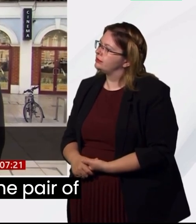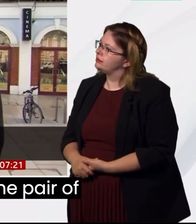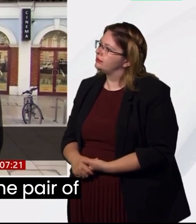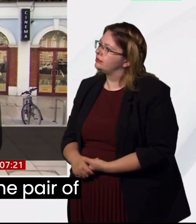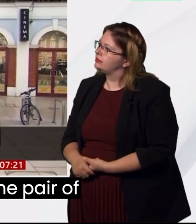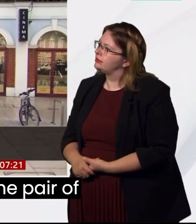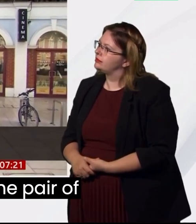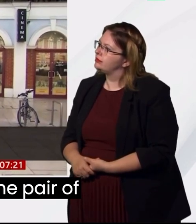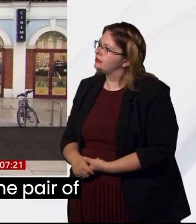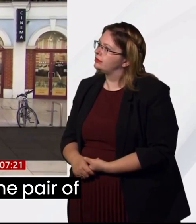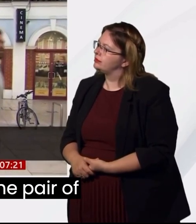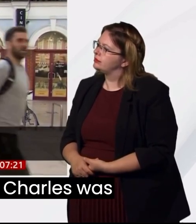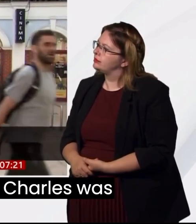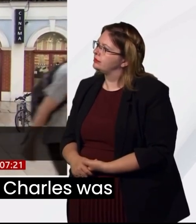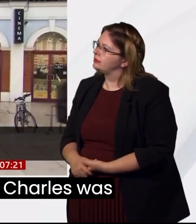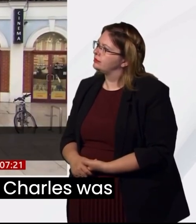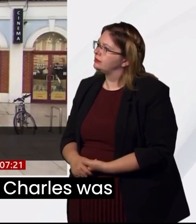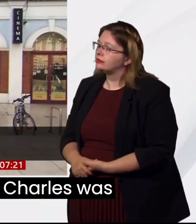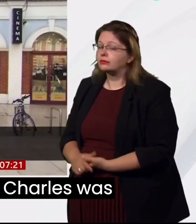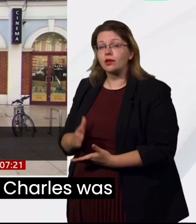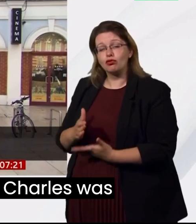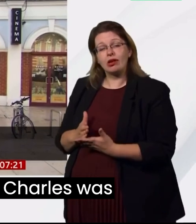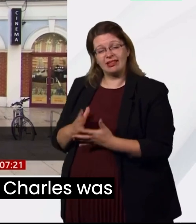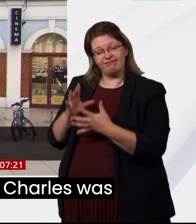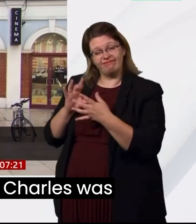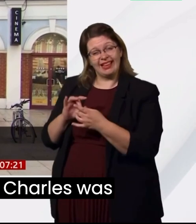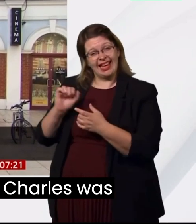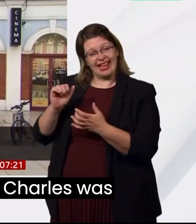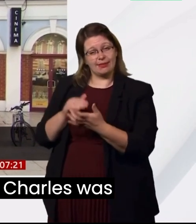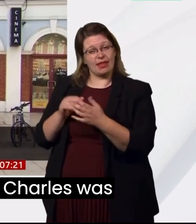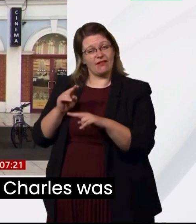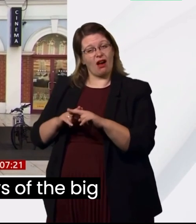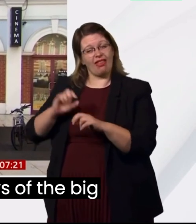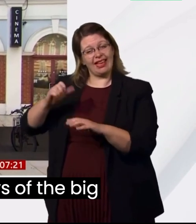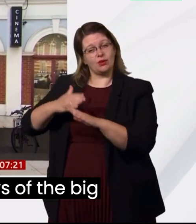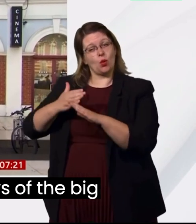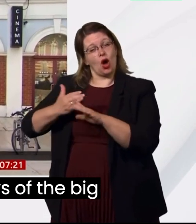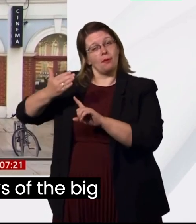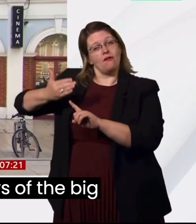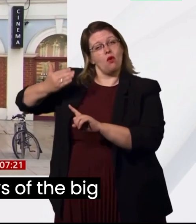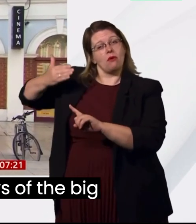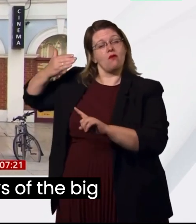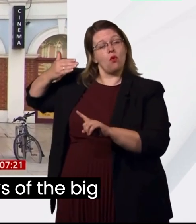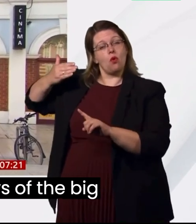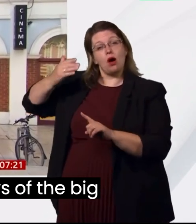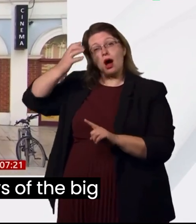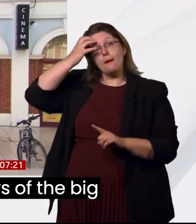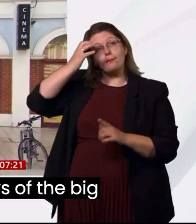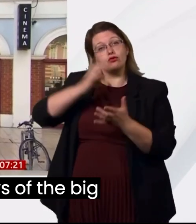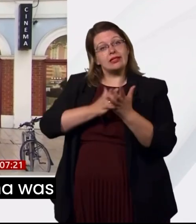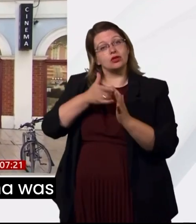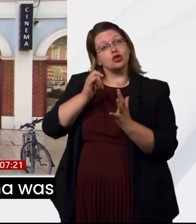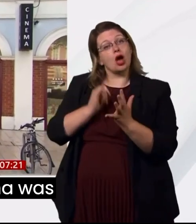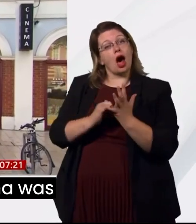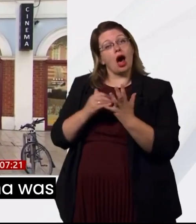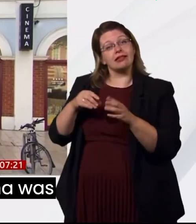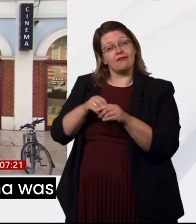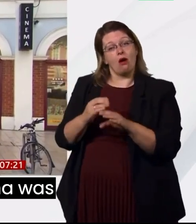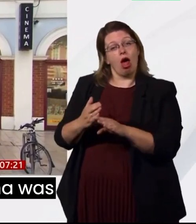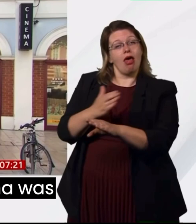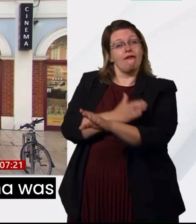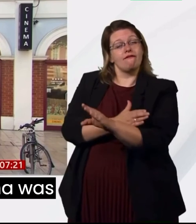his parents. I mean, Prince Charles was involved in the early days of the big issue.